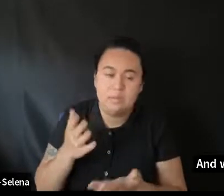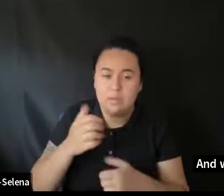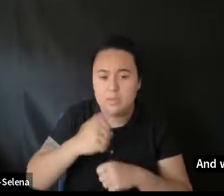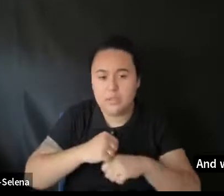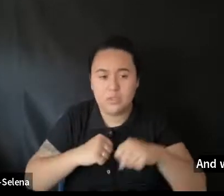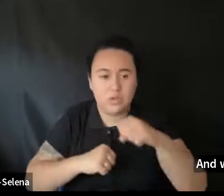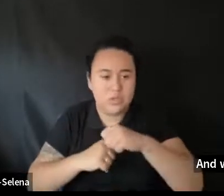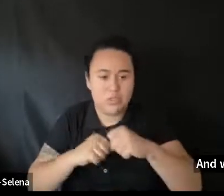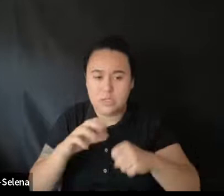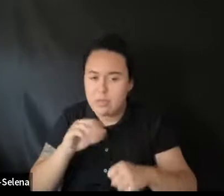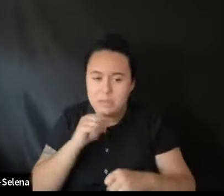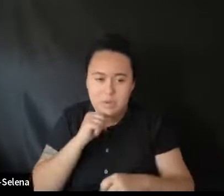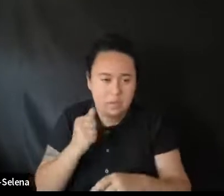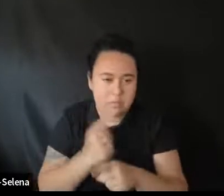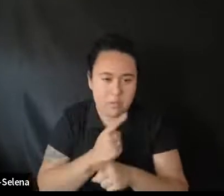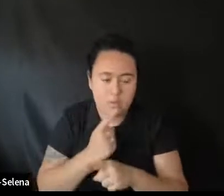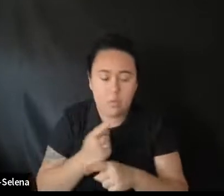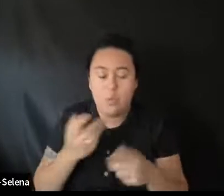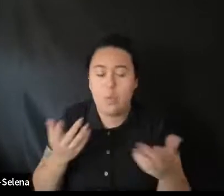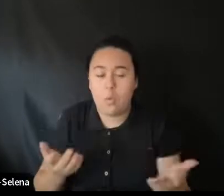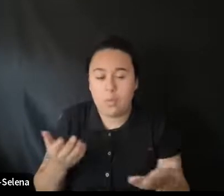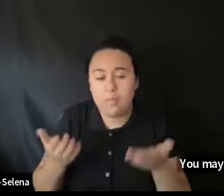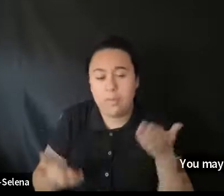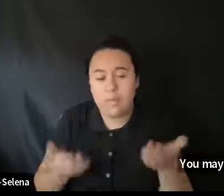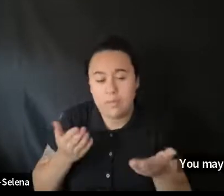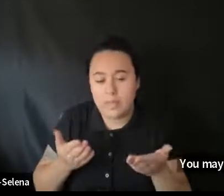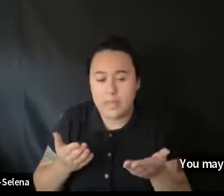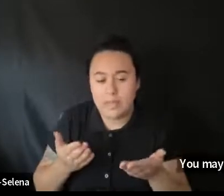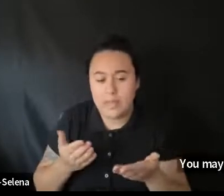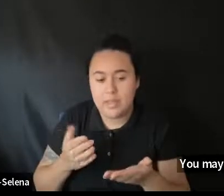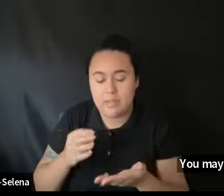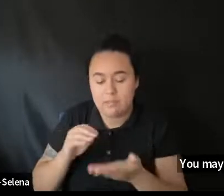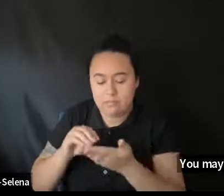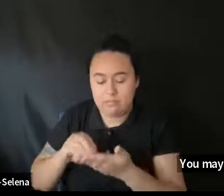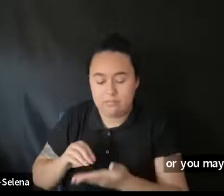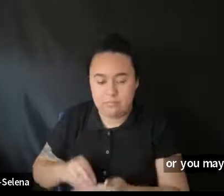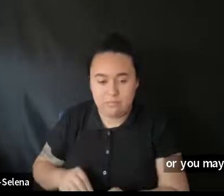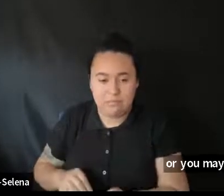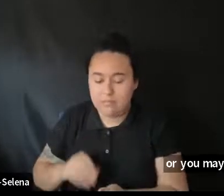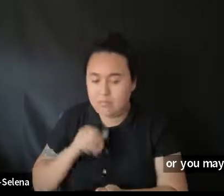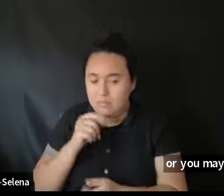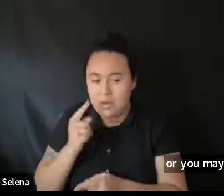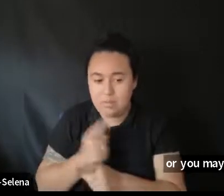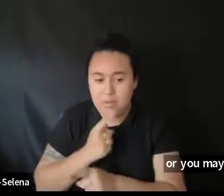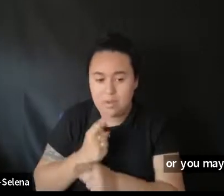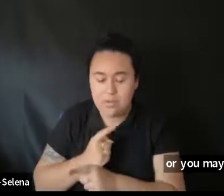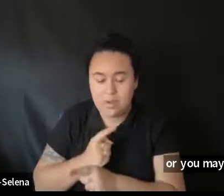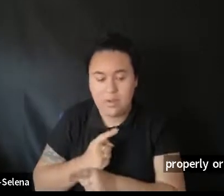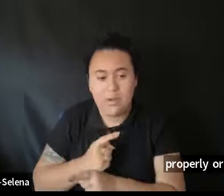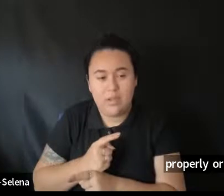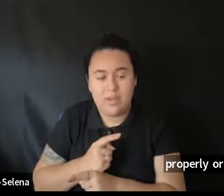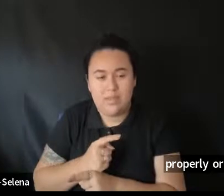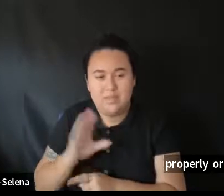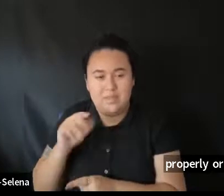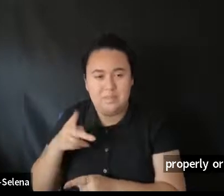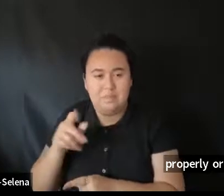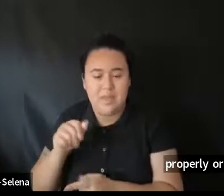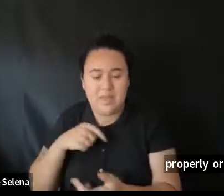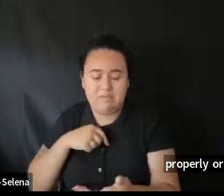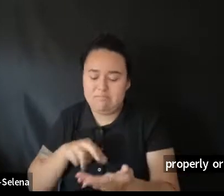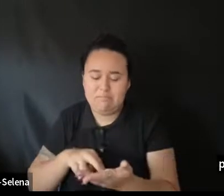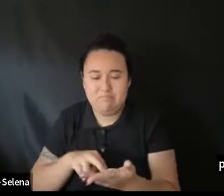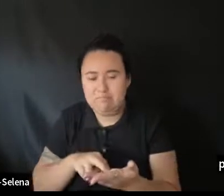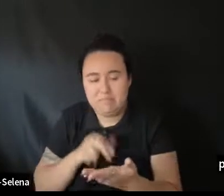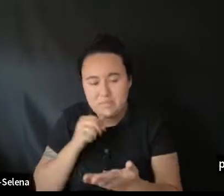Properly. Or you may not have. Uh. Kept your books. Properly. Like our CPAs. Like. So. Always keep